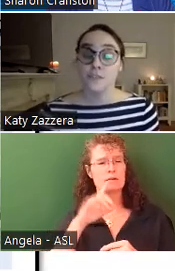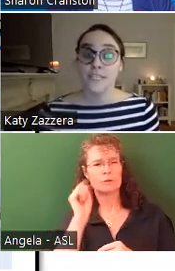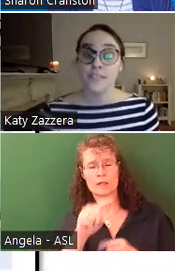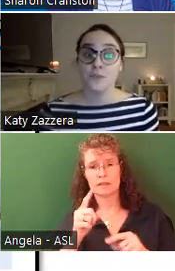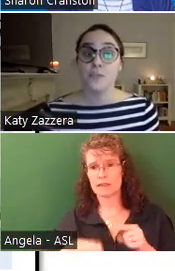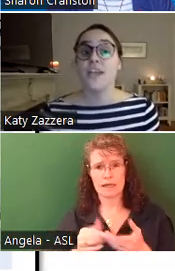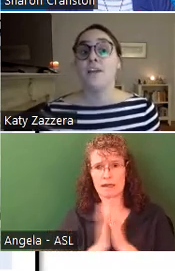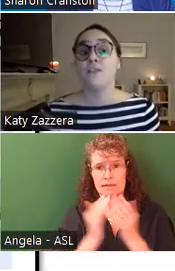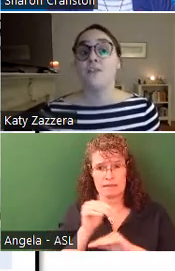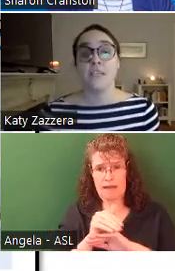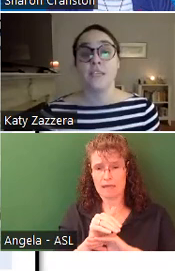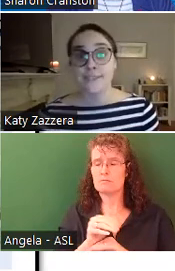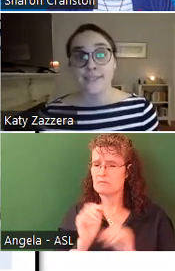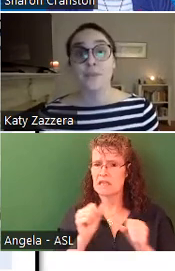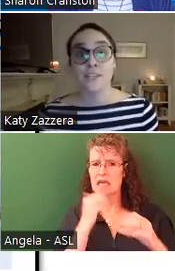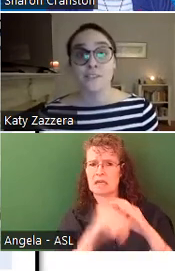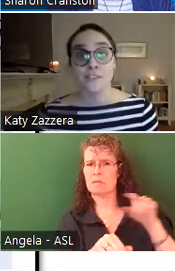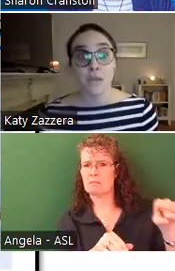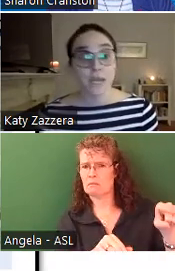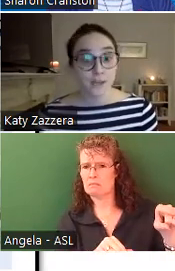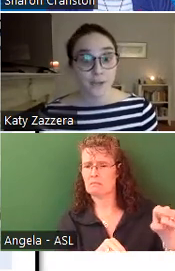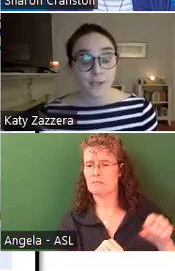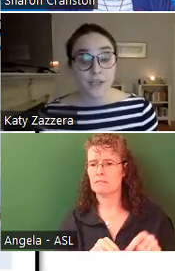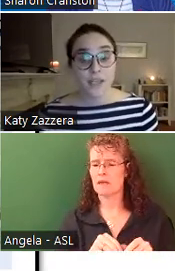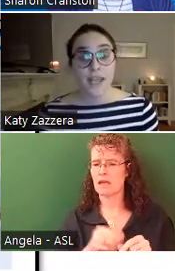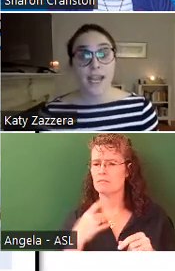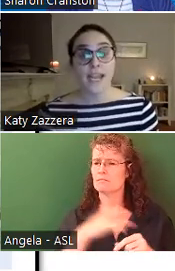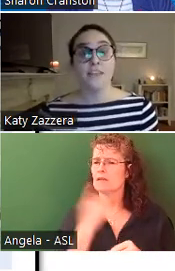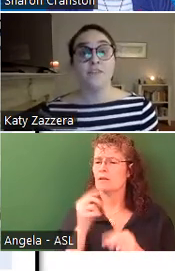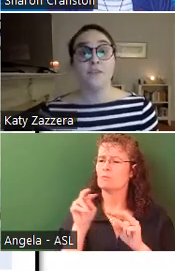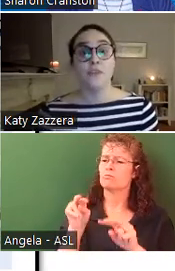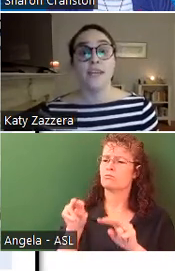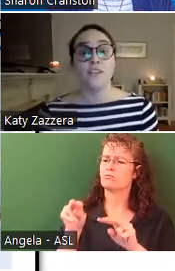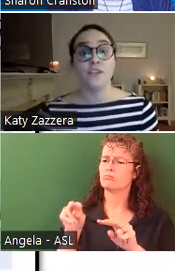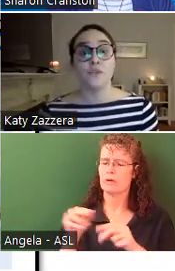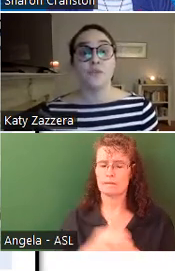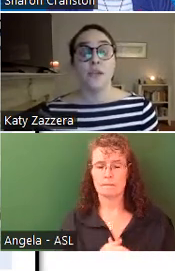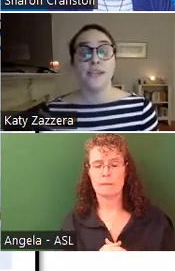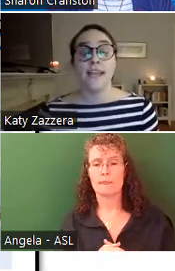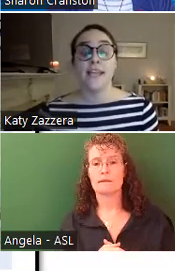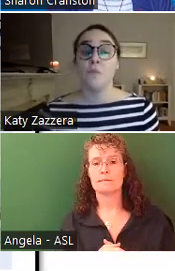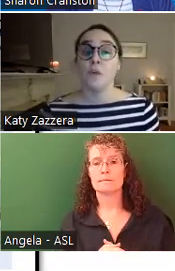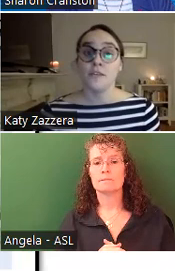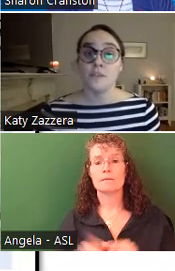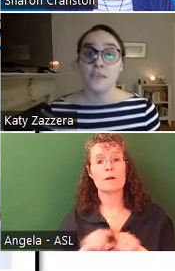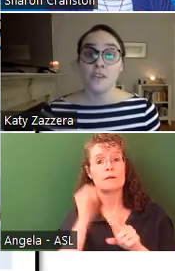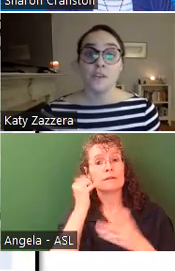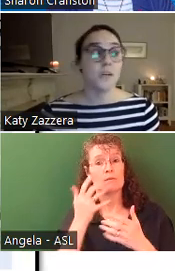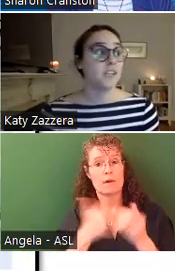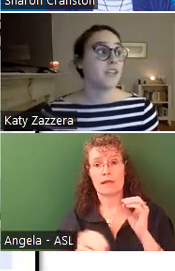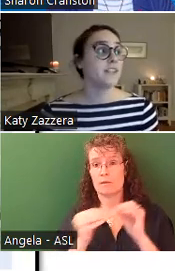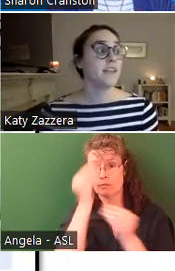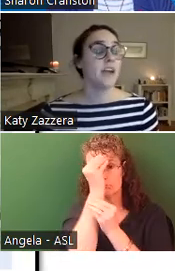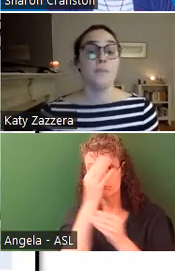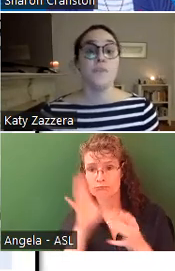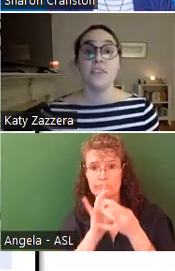feel free to reach out to that email address is regularly monitored. And if you would like to get any more information on the